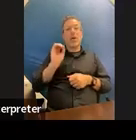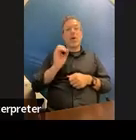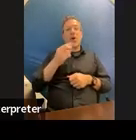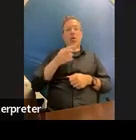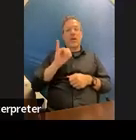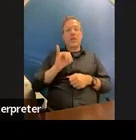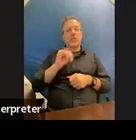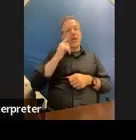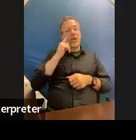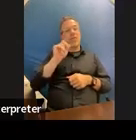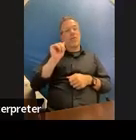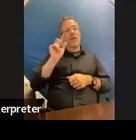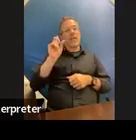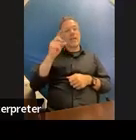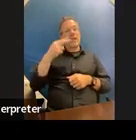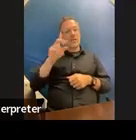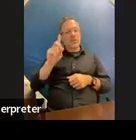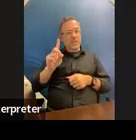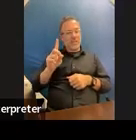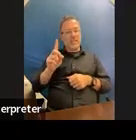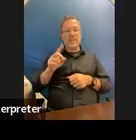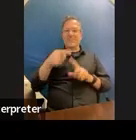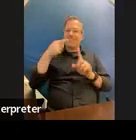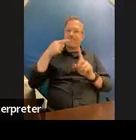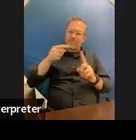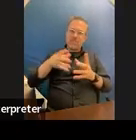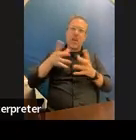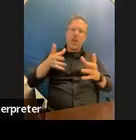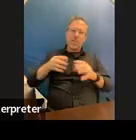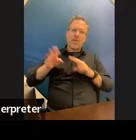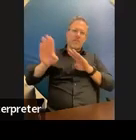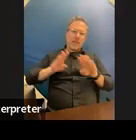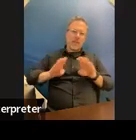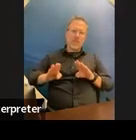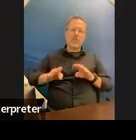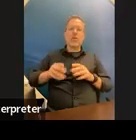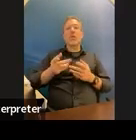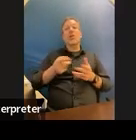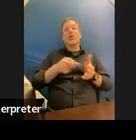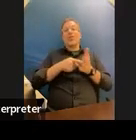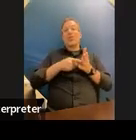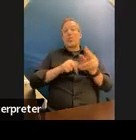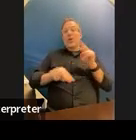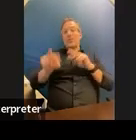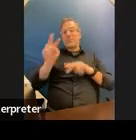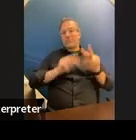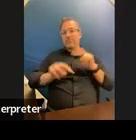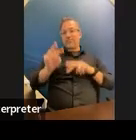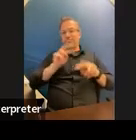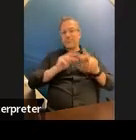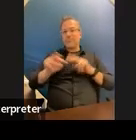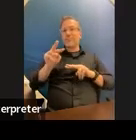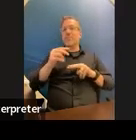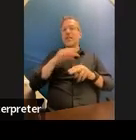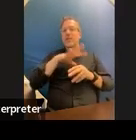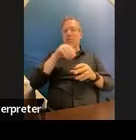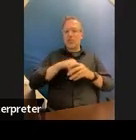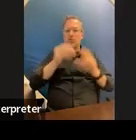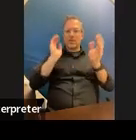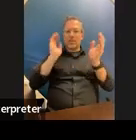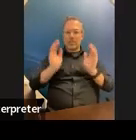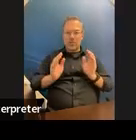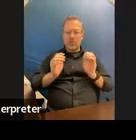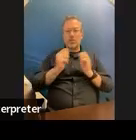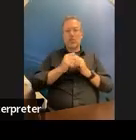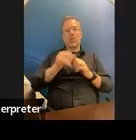they talk a lot about behavior right you need observations that include comparison of the referred identified students